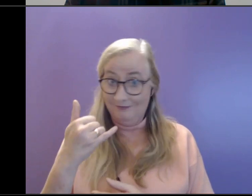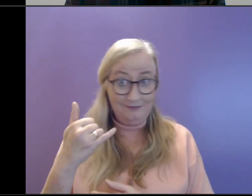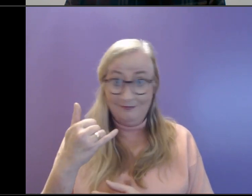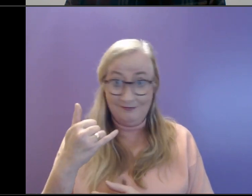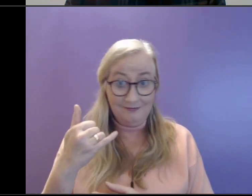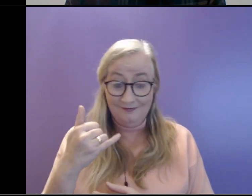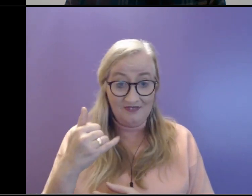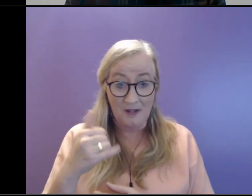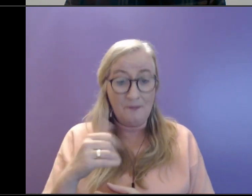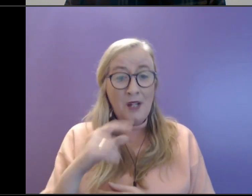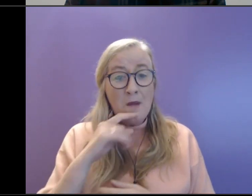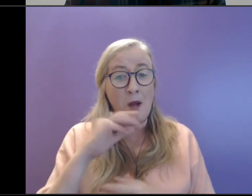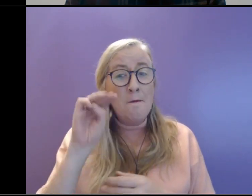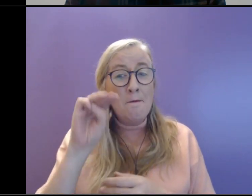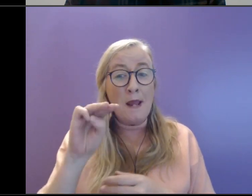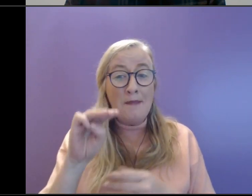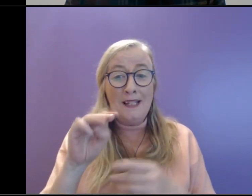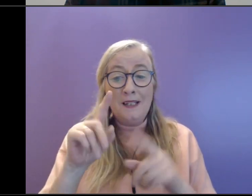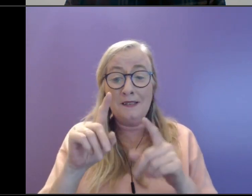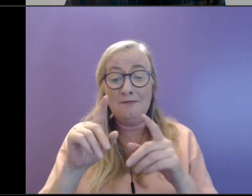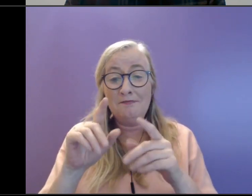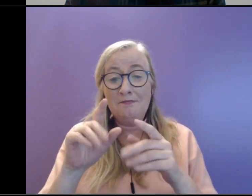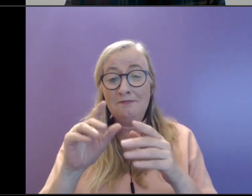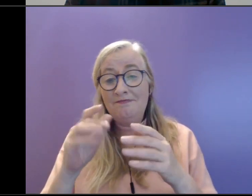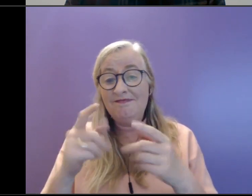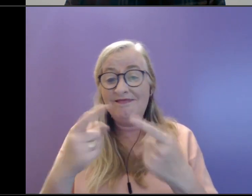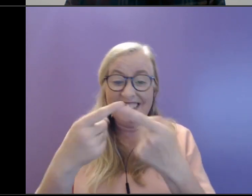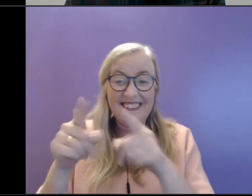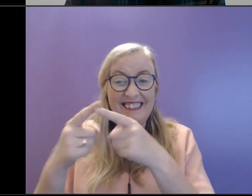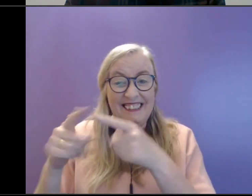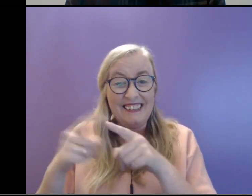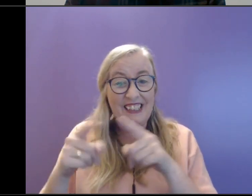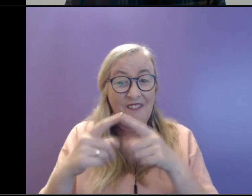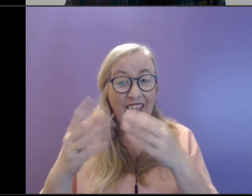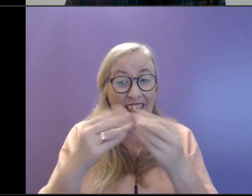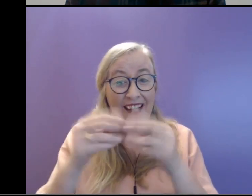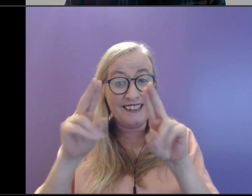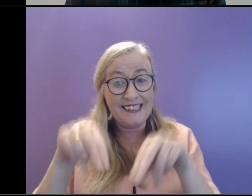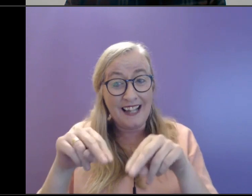might be kind of a mix of different things that works as well for that young person.